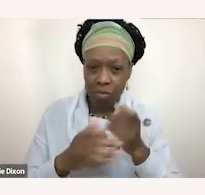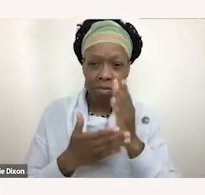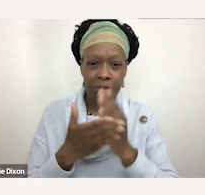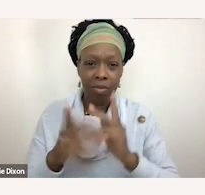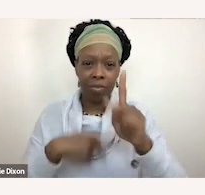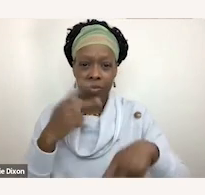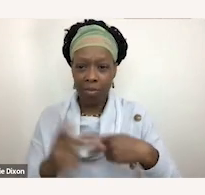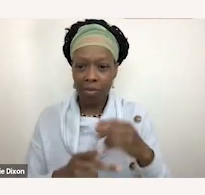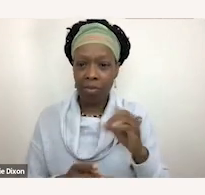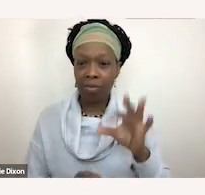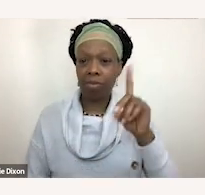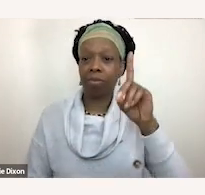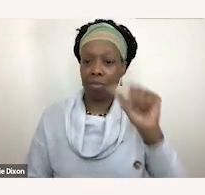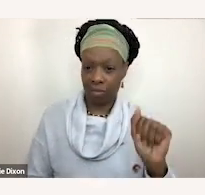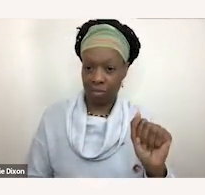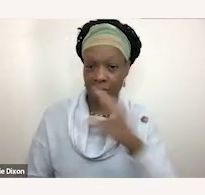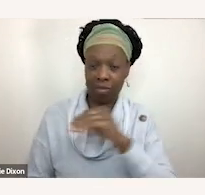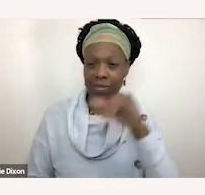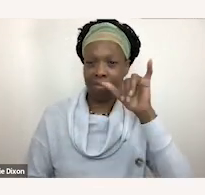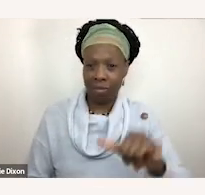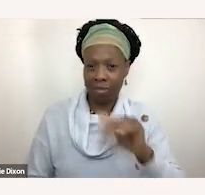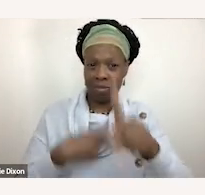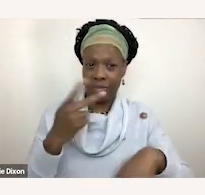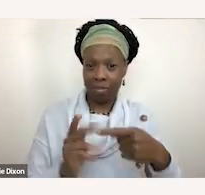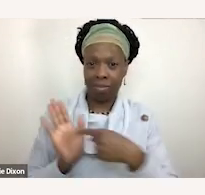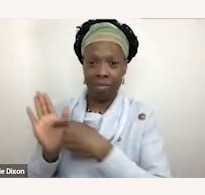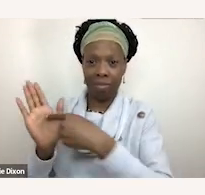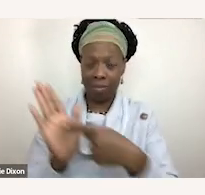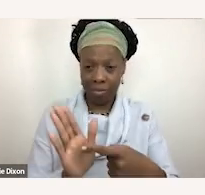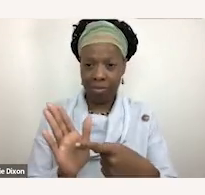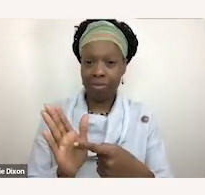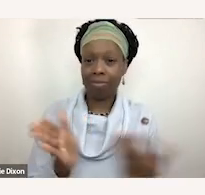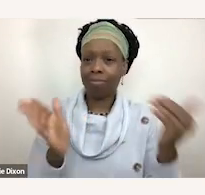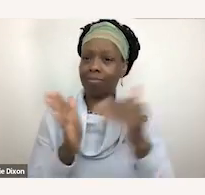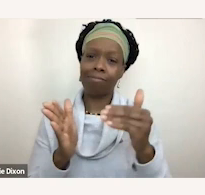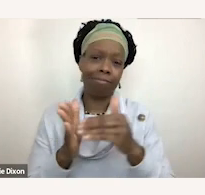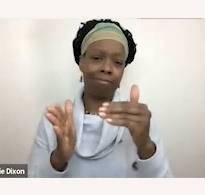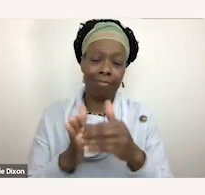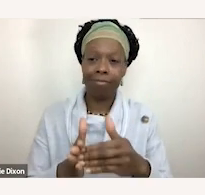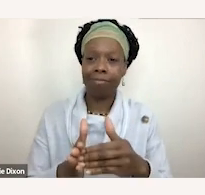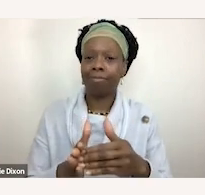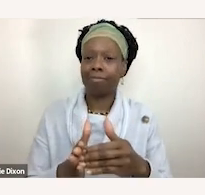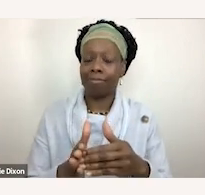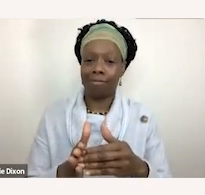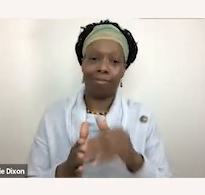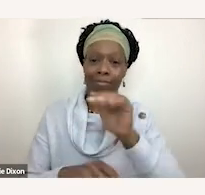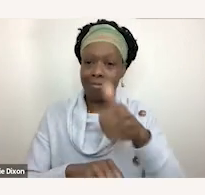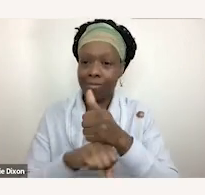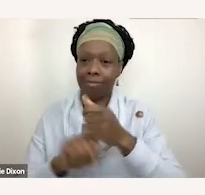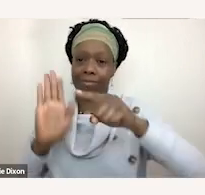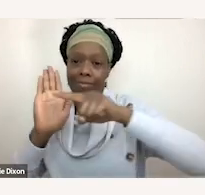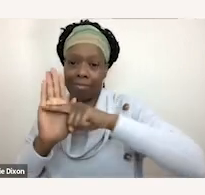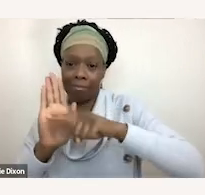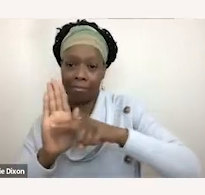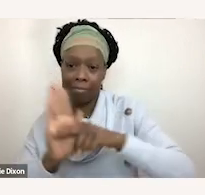And this really leads to the reinforcement of negative stereotypes. A